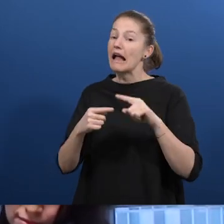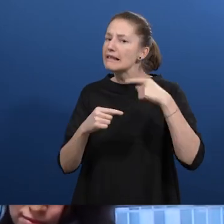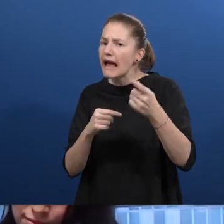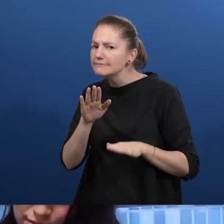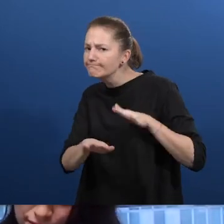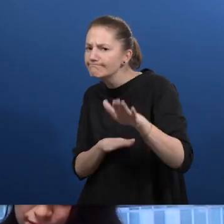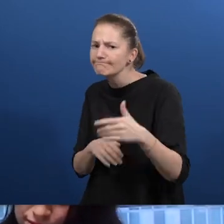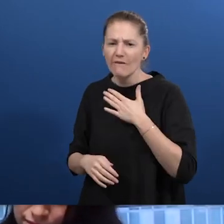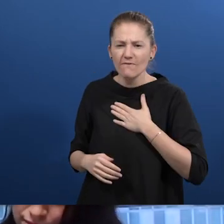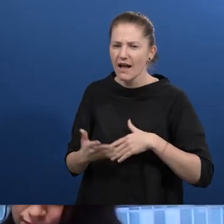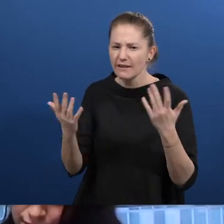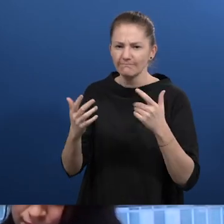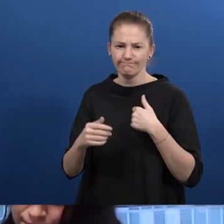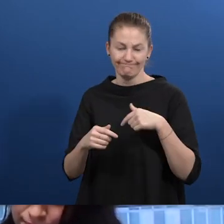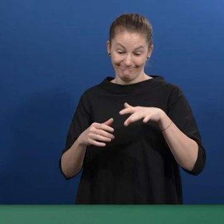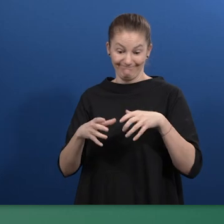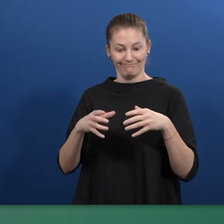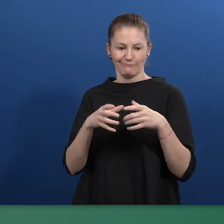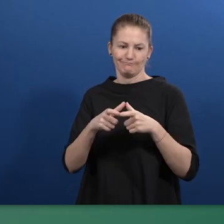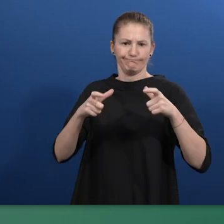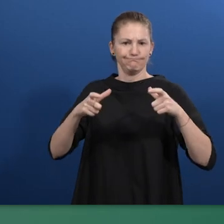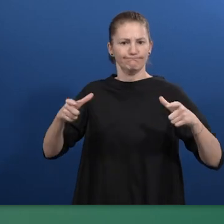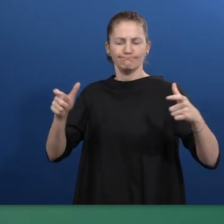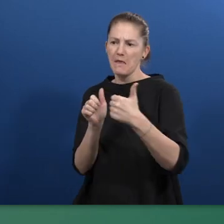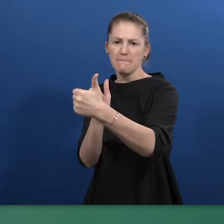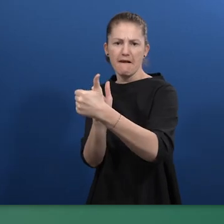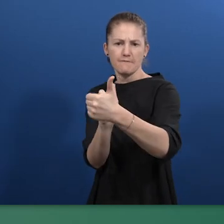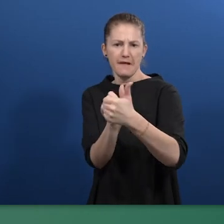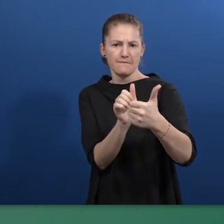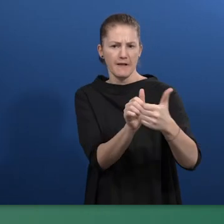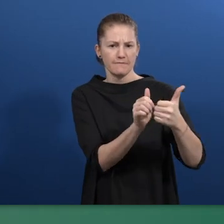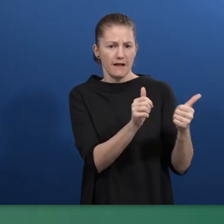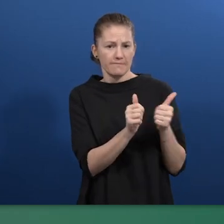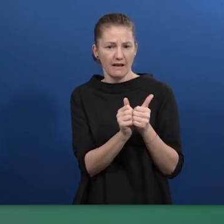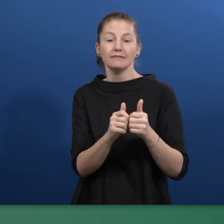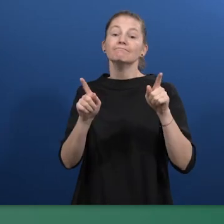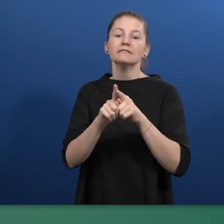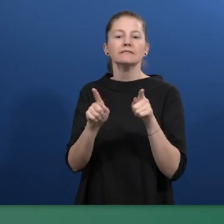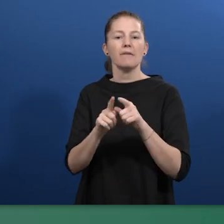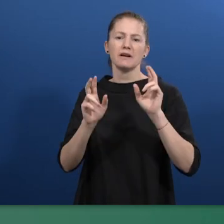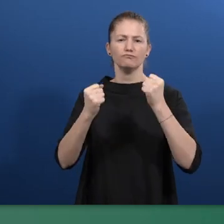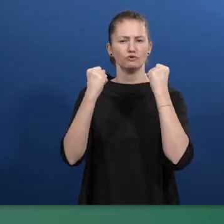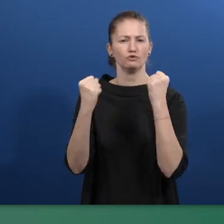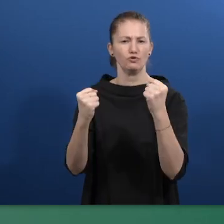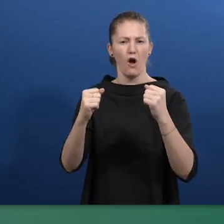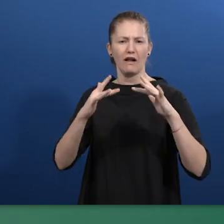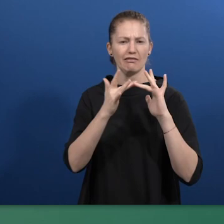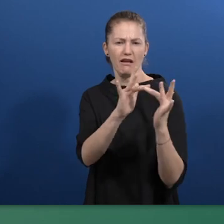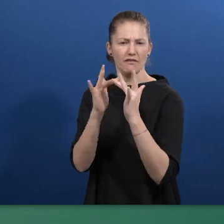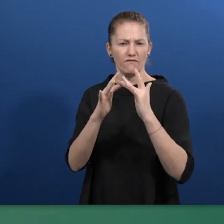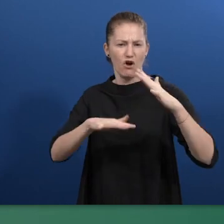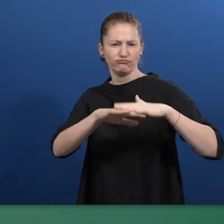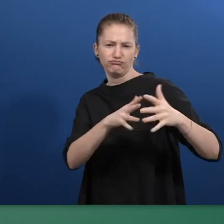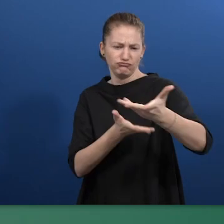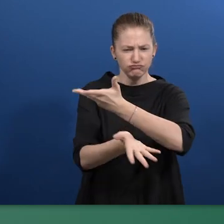we wish to build a strategic partnership. This partner should already have access to stable networks with our local stakeholders